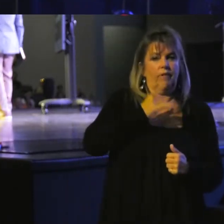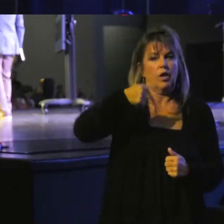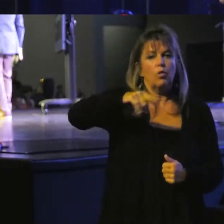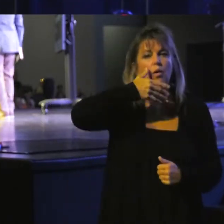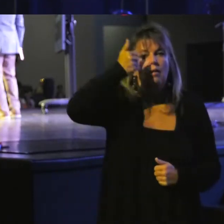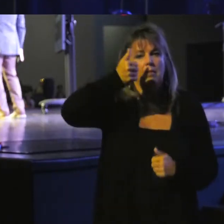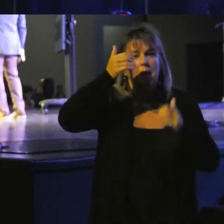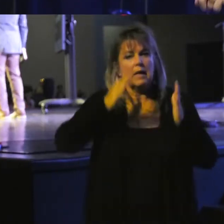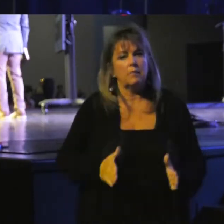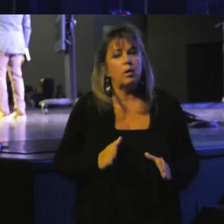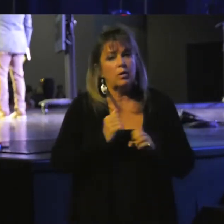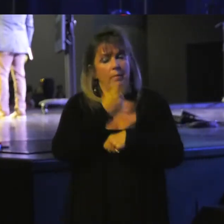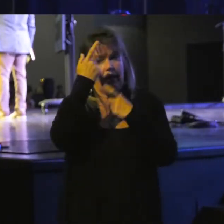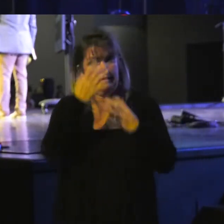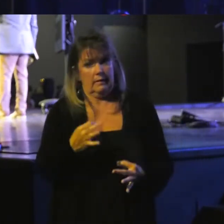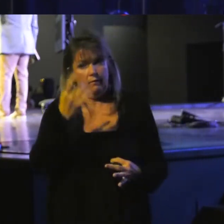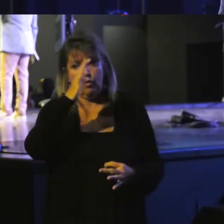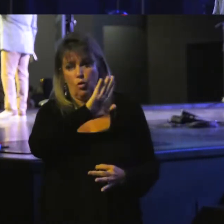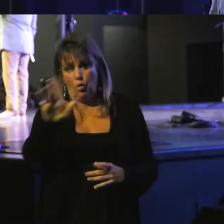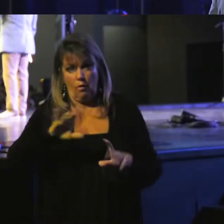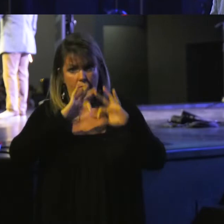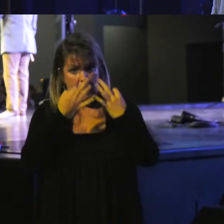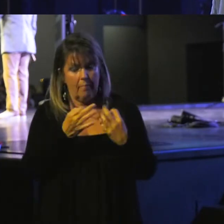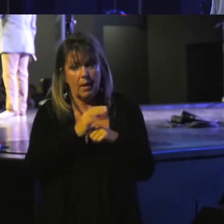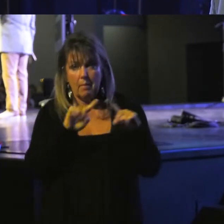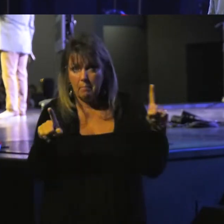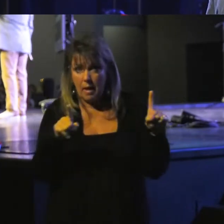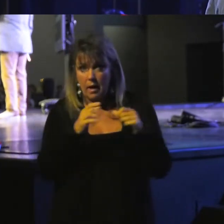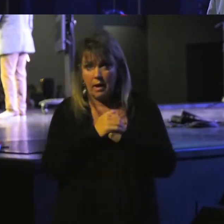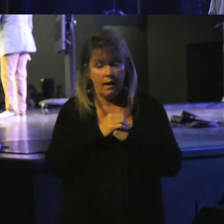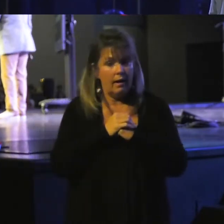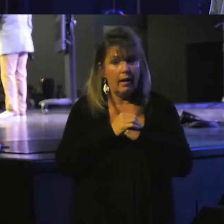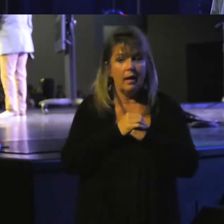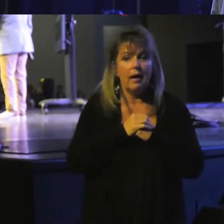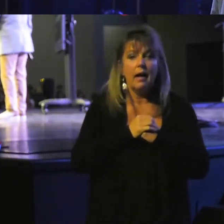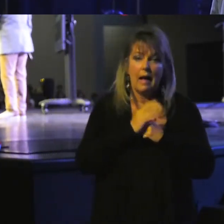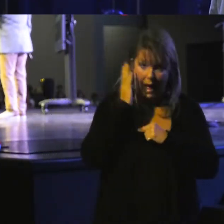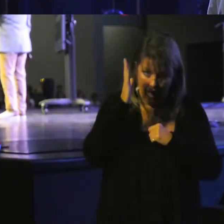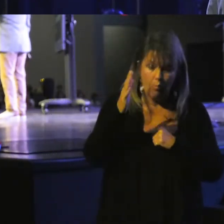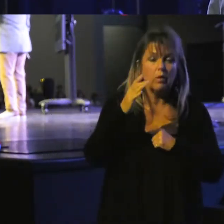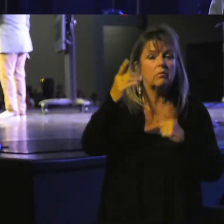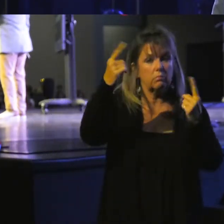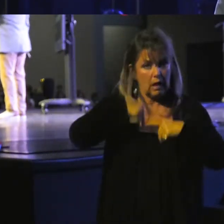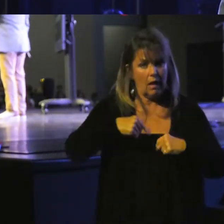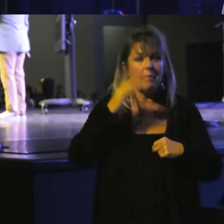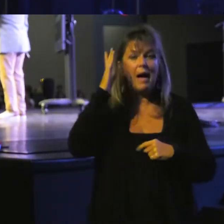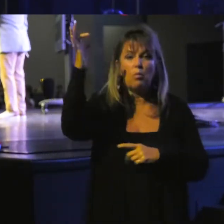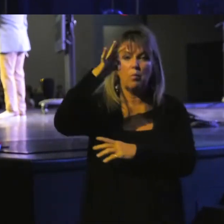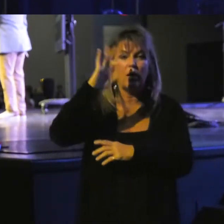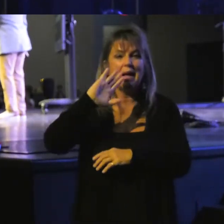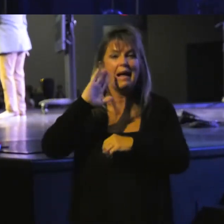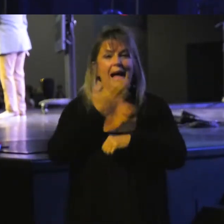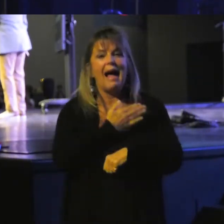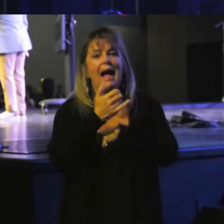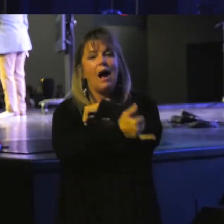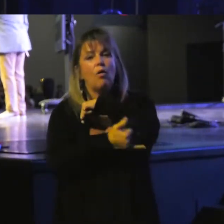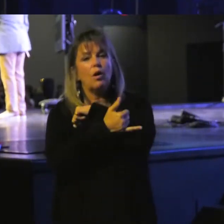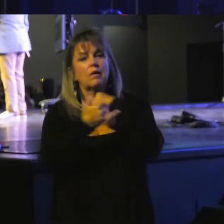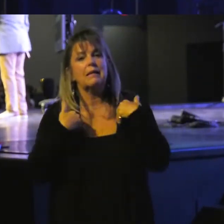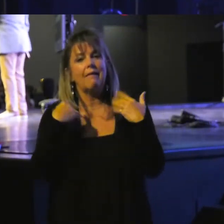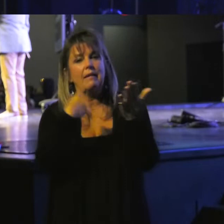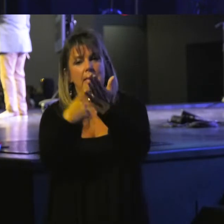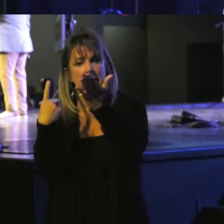the best person to make the decision for your family. But I'm going to stand here and I'm going to preach. Our country is having this